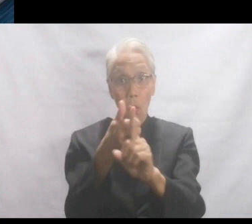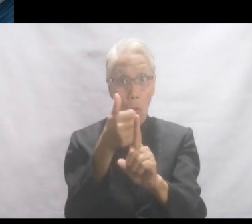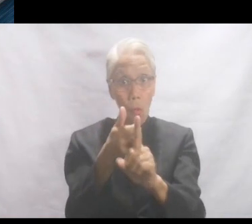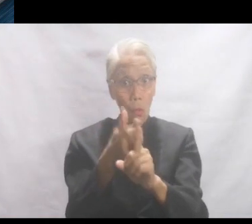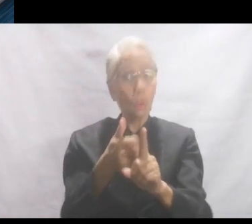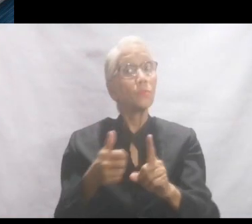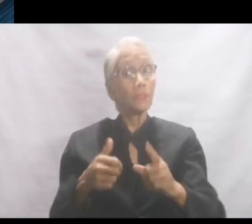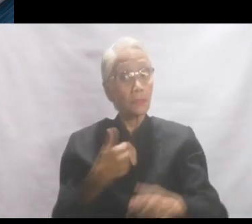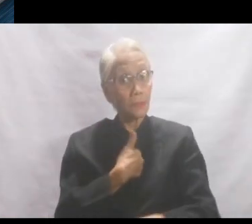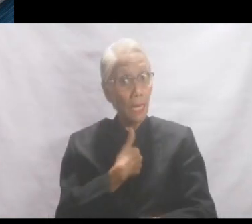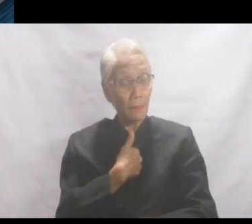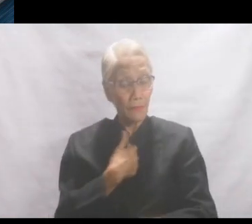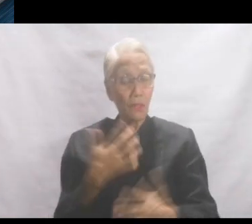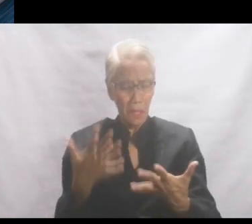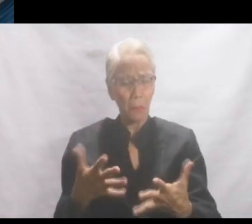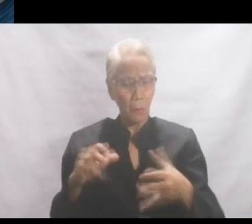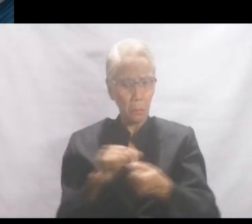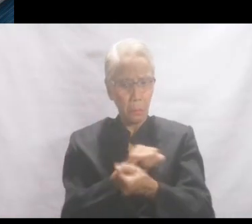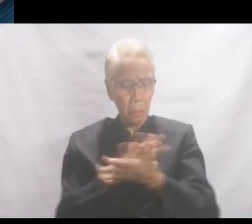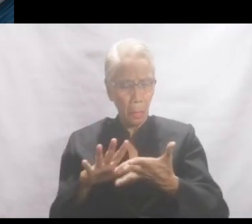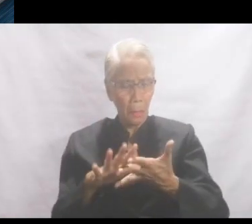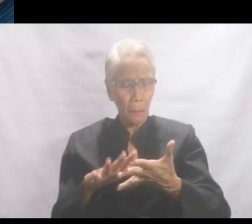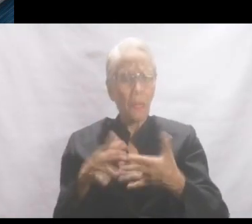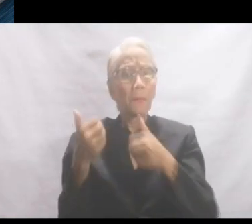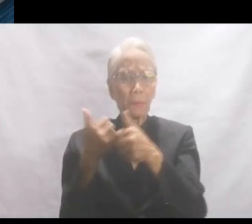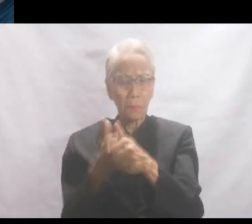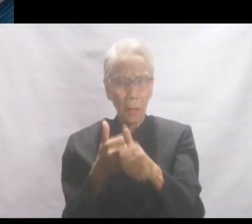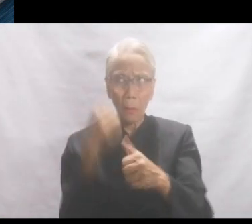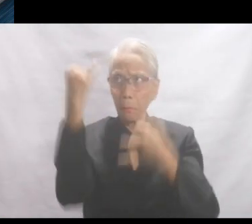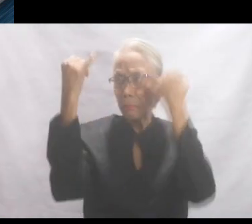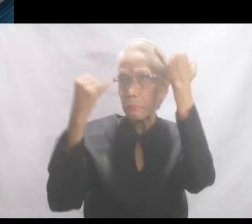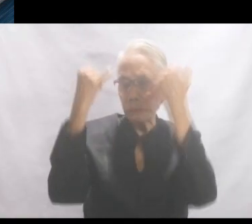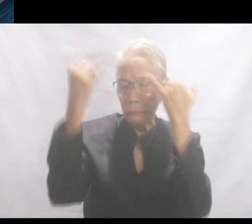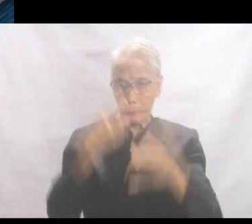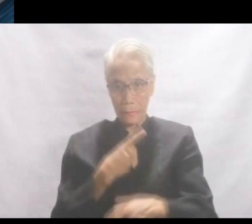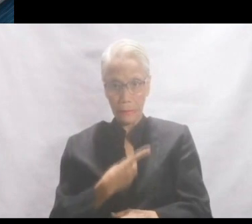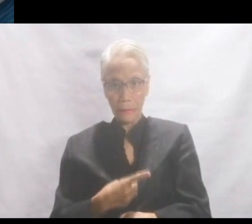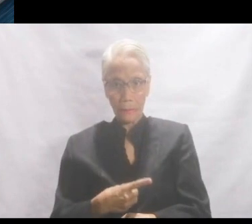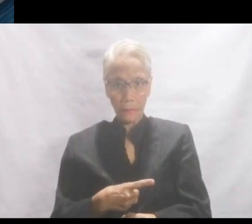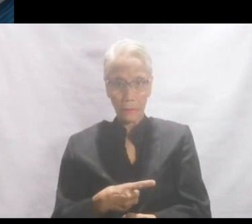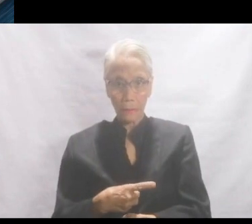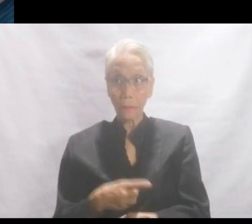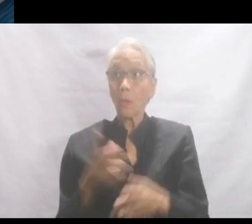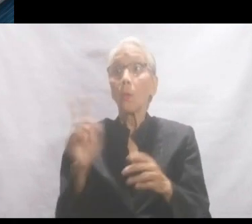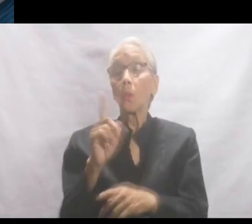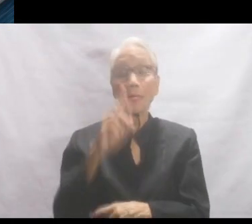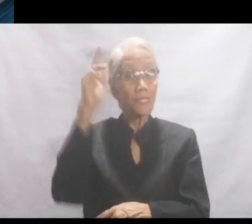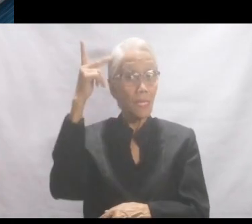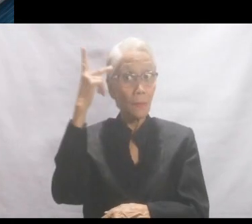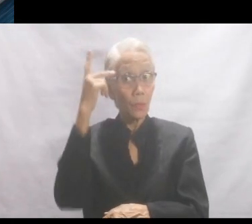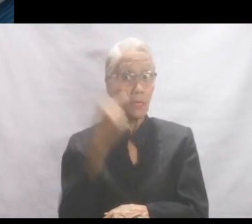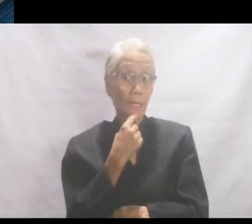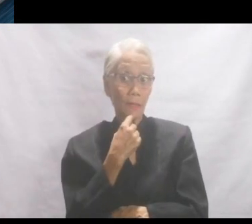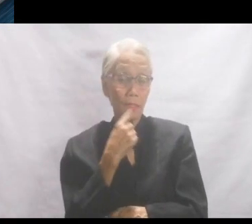which gets corrupted by following illusory desires. What St. Paul is trying to tell us